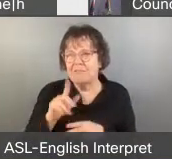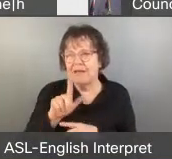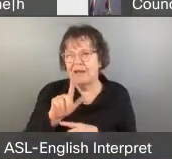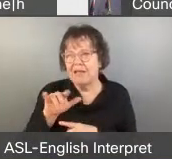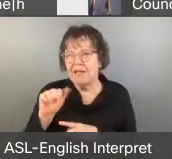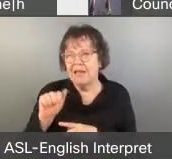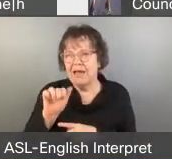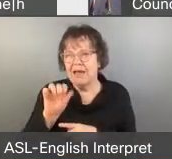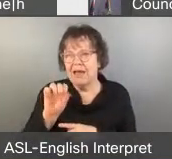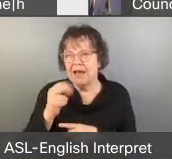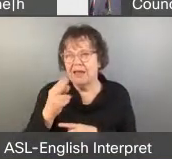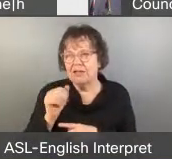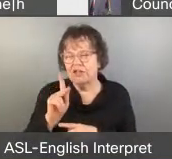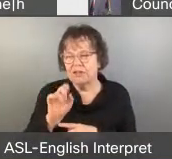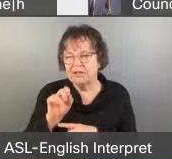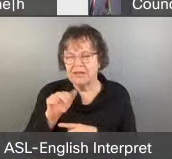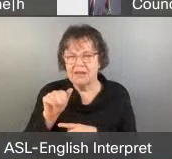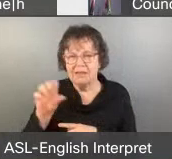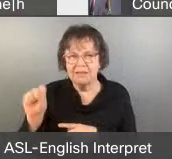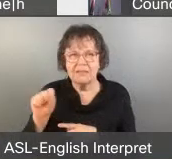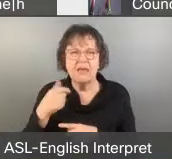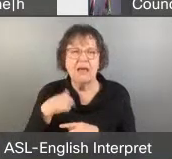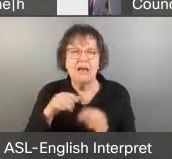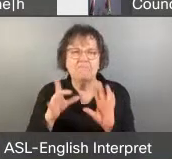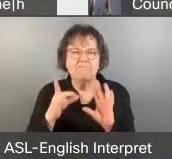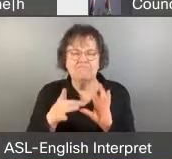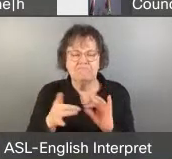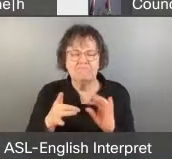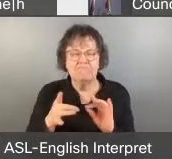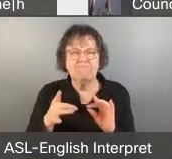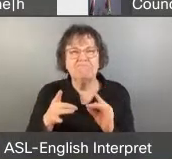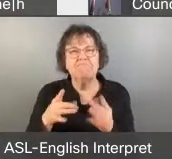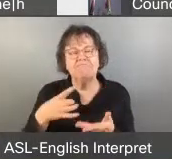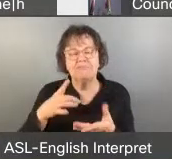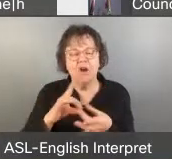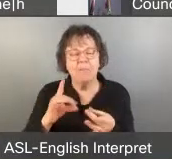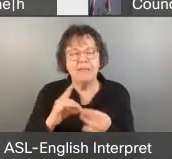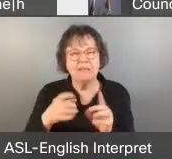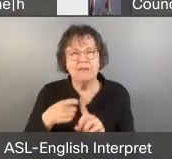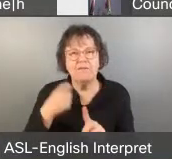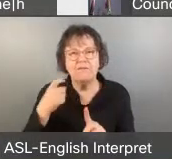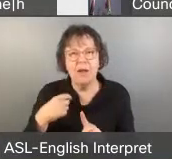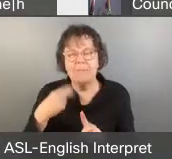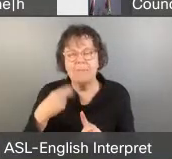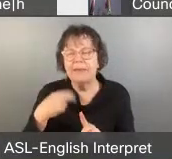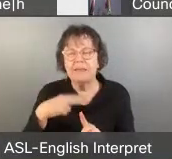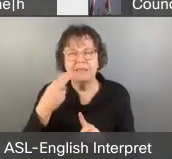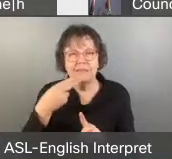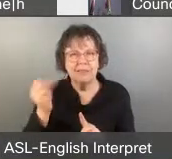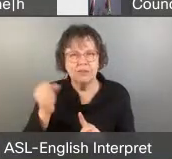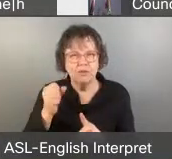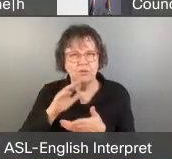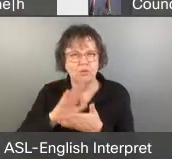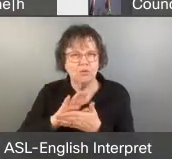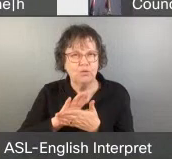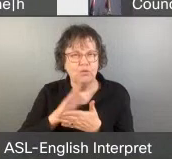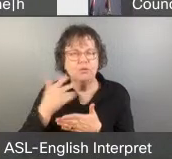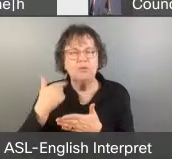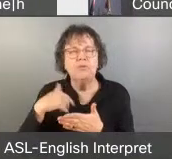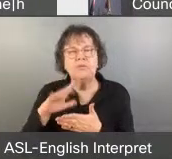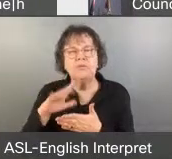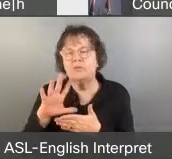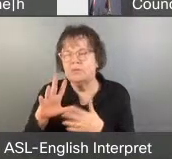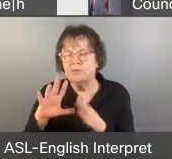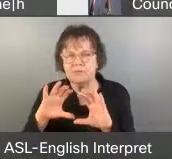speaking on behalf of Earl Higgs Secondary Schools Eco Council. In the past few years Toronto established and acted towards ambitious